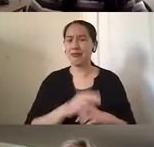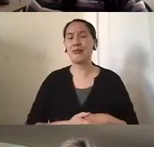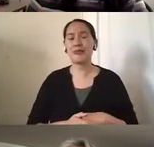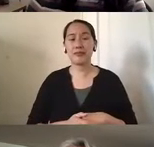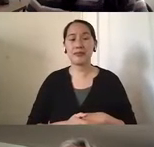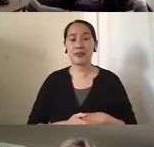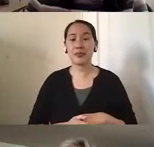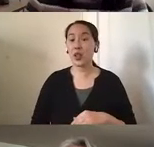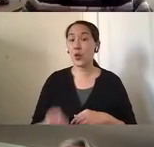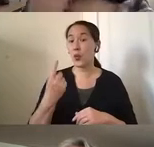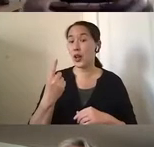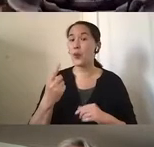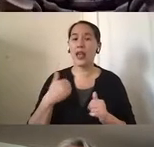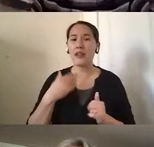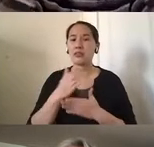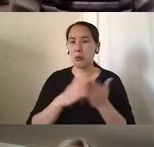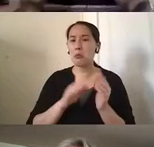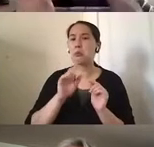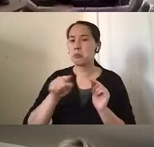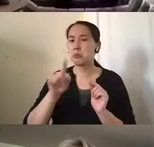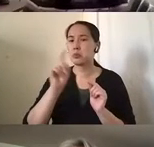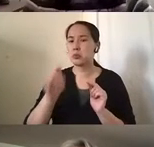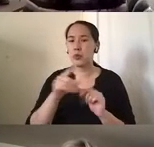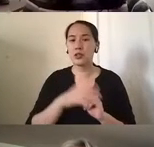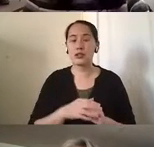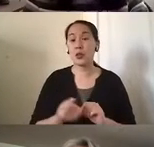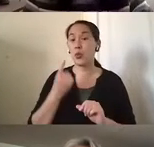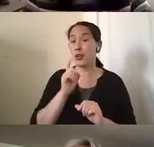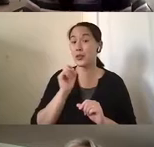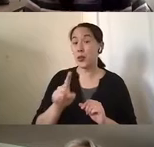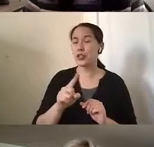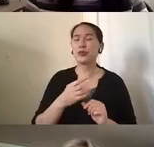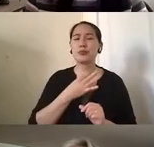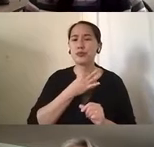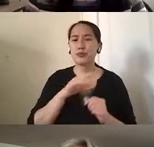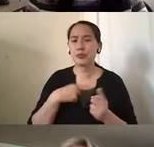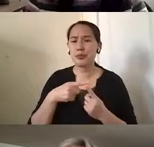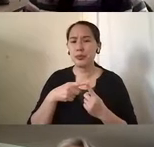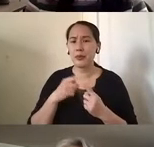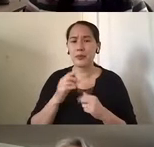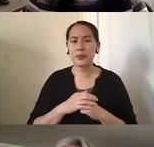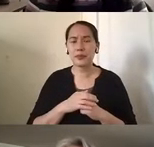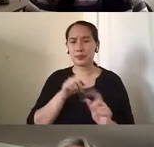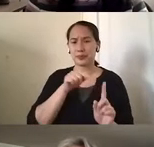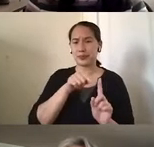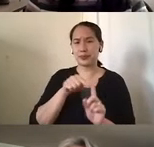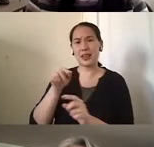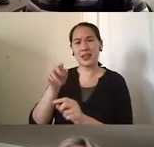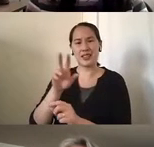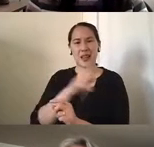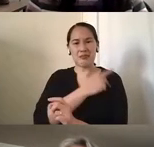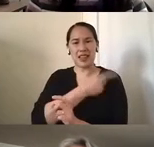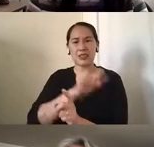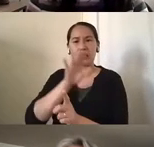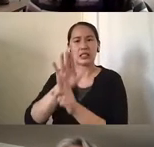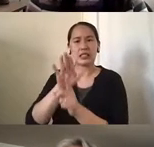one, one, we've got a few questions. Um, one is about, um, curious about this, the man's, um, other family members,